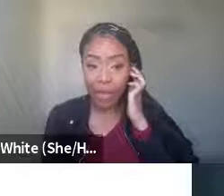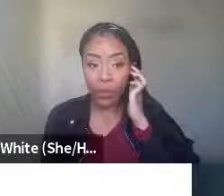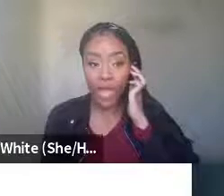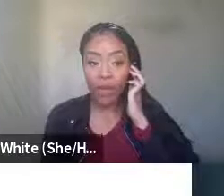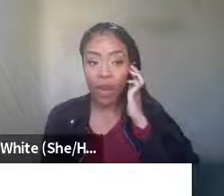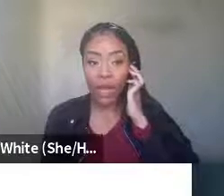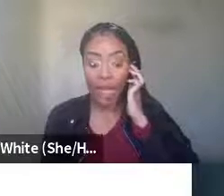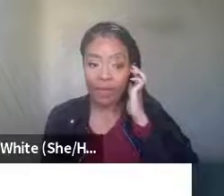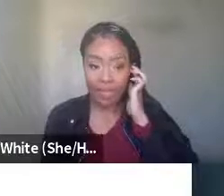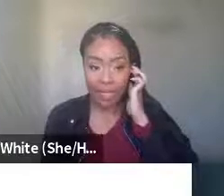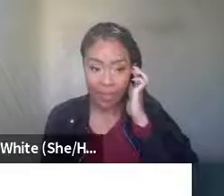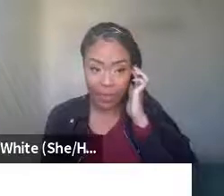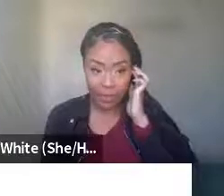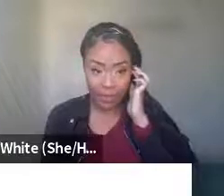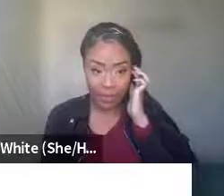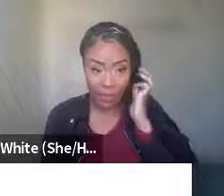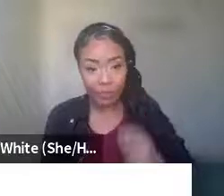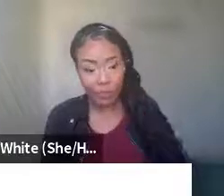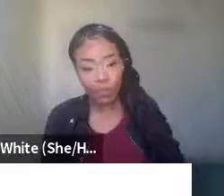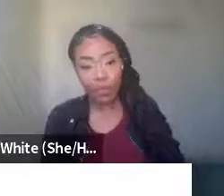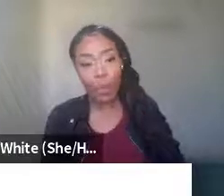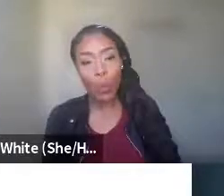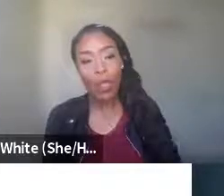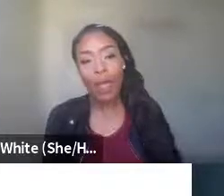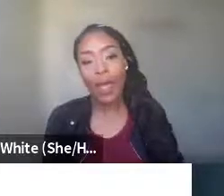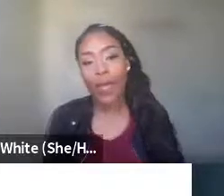And we have chronic absenteeism. That is a result.